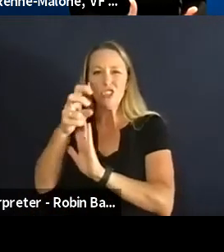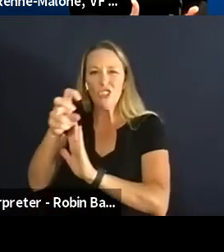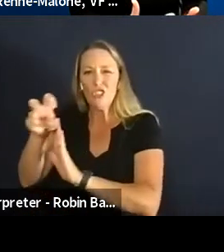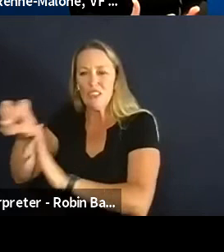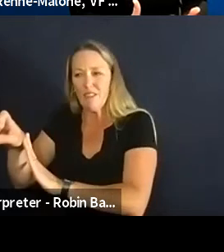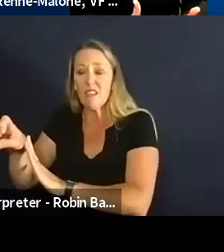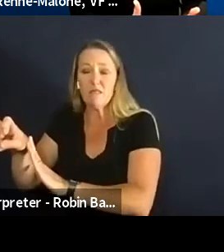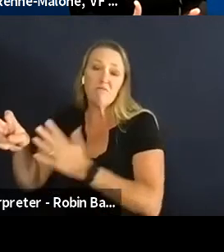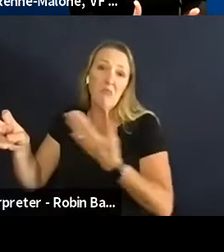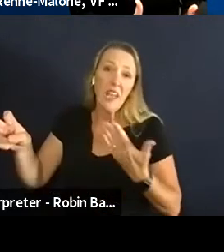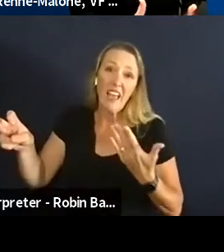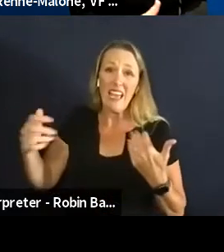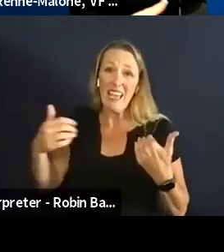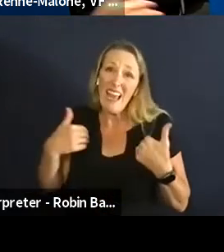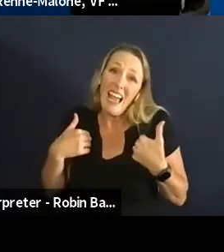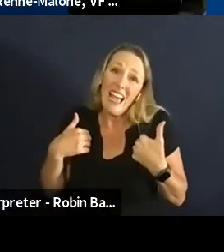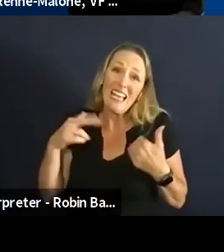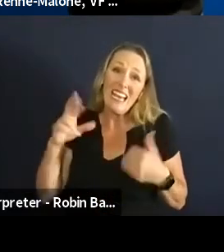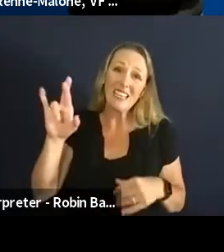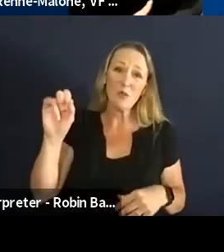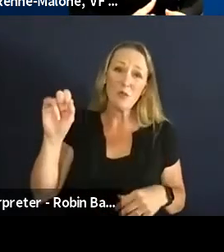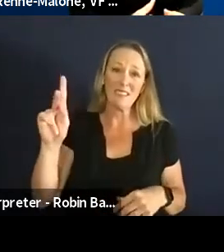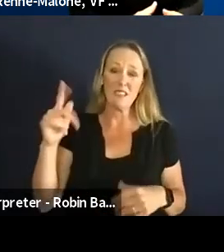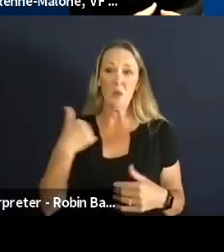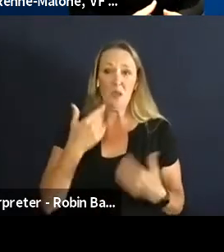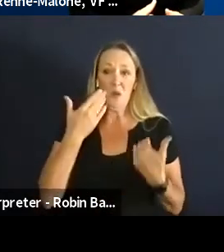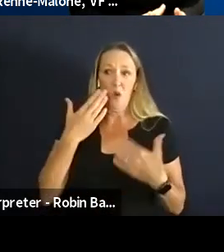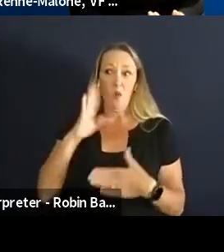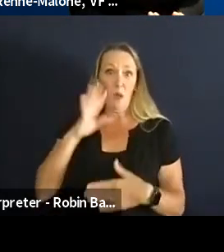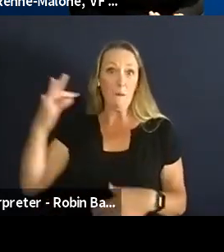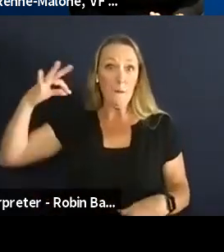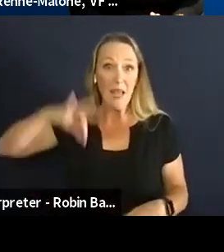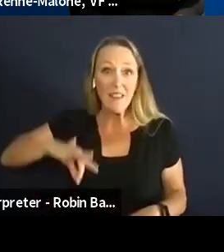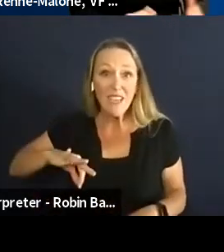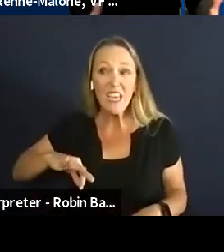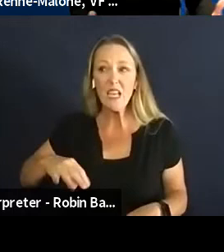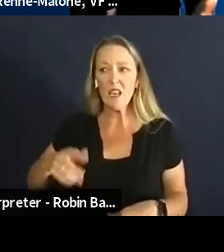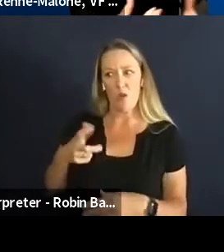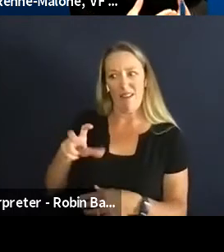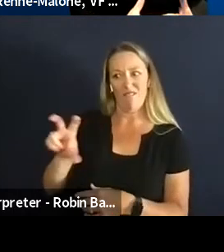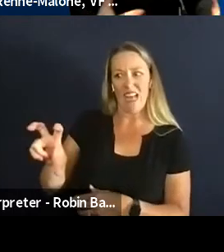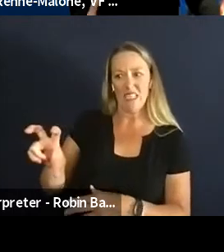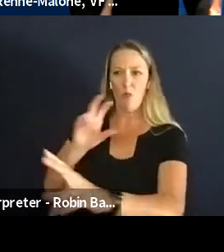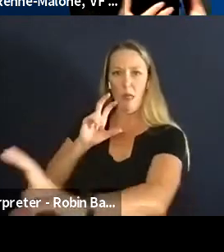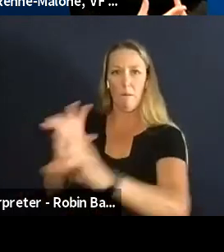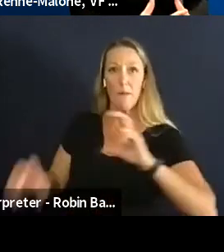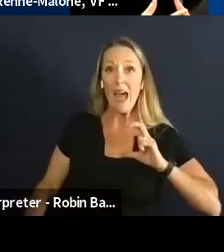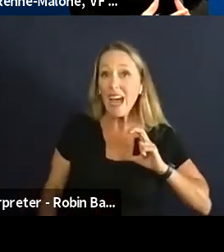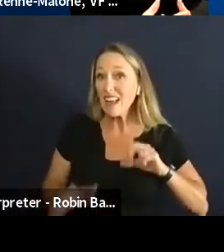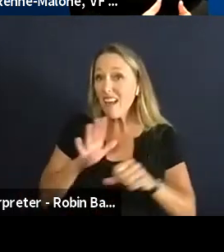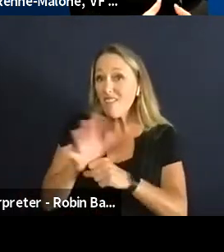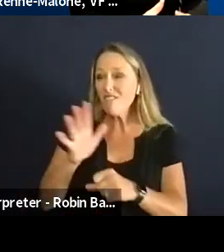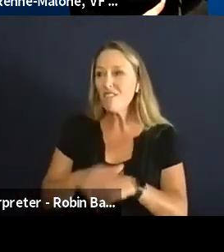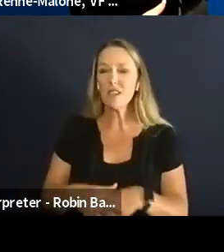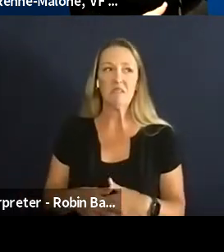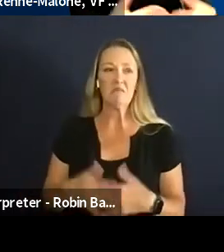there's truly going to be a return on investment or if they're going to be able to sell more cotton or more rubber based